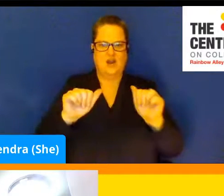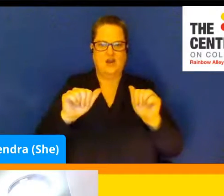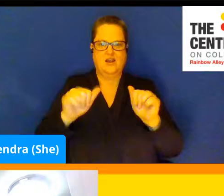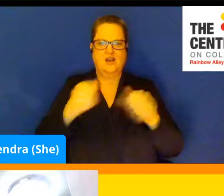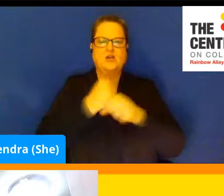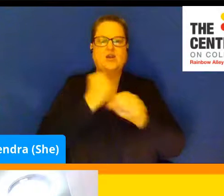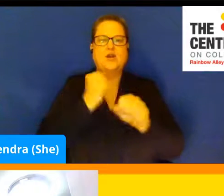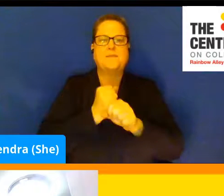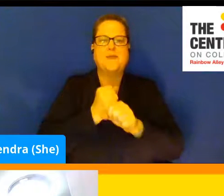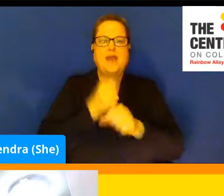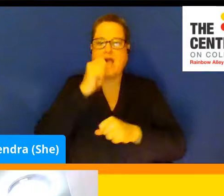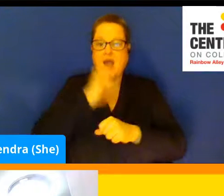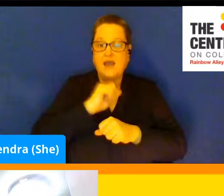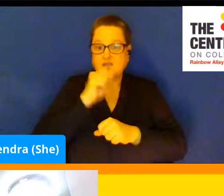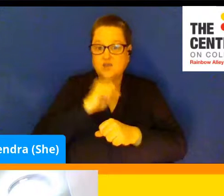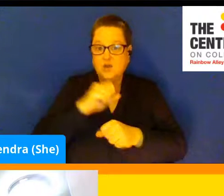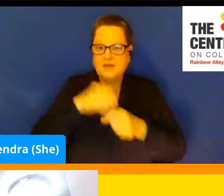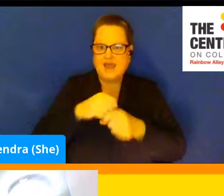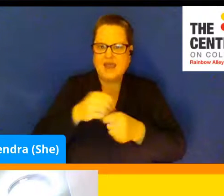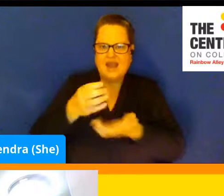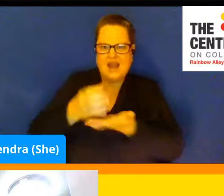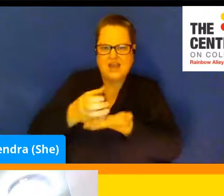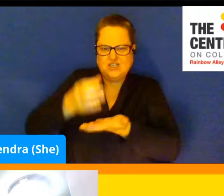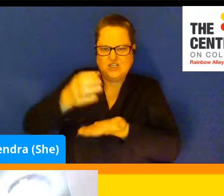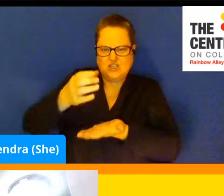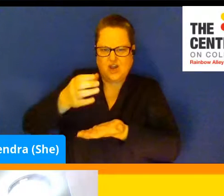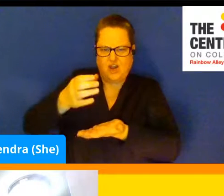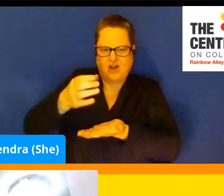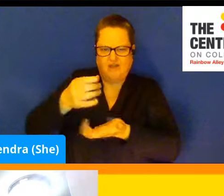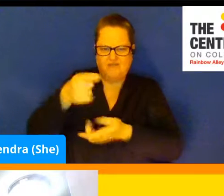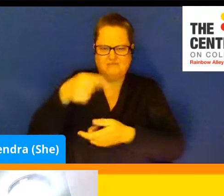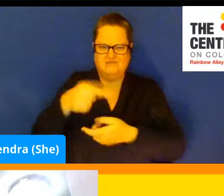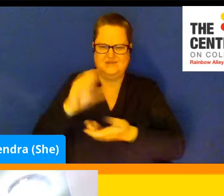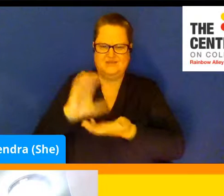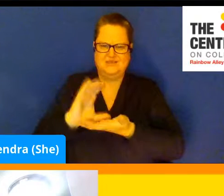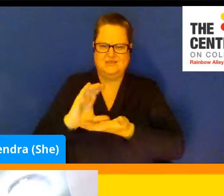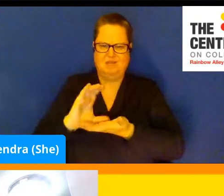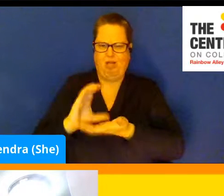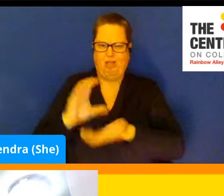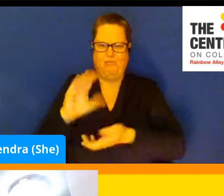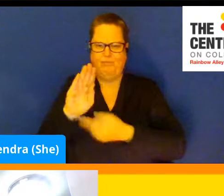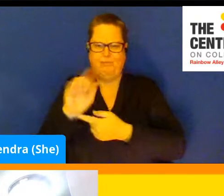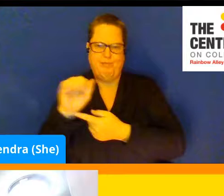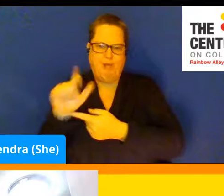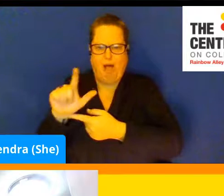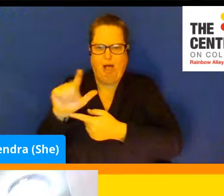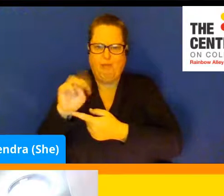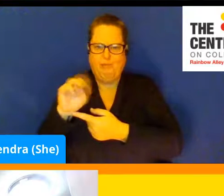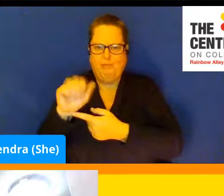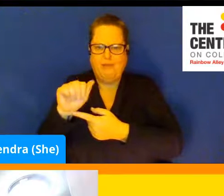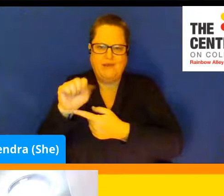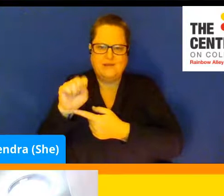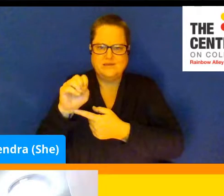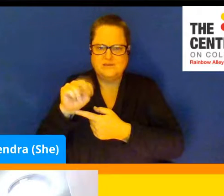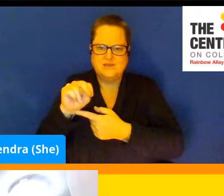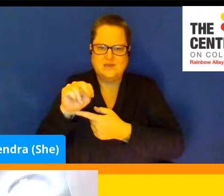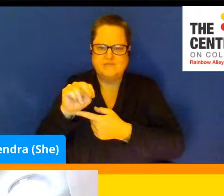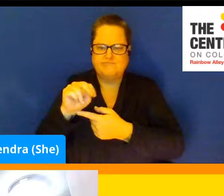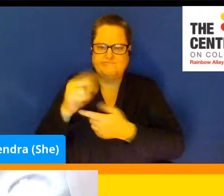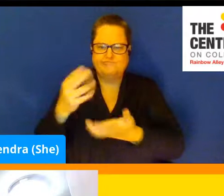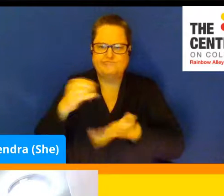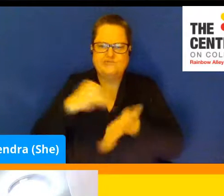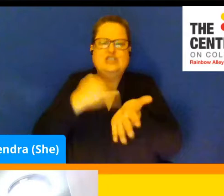cream in a mason jar or one of one of these little ball jars, whatever you want to call them. Like a jam jar.